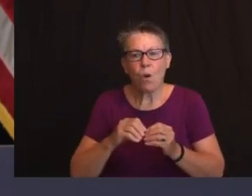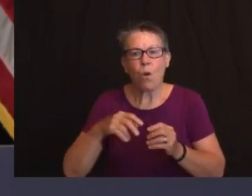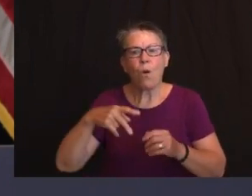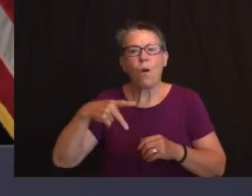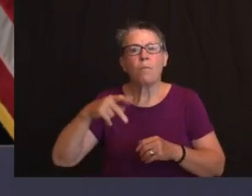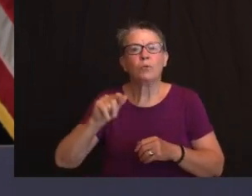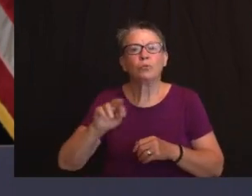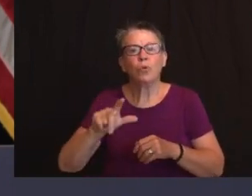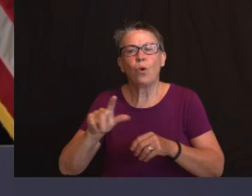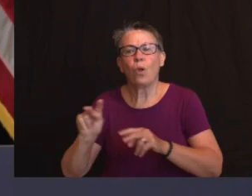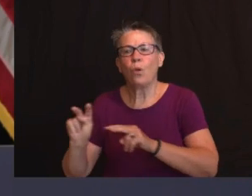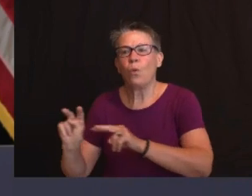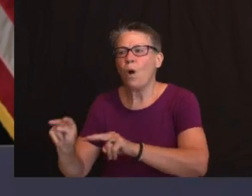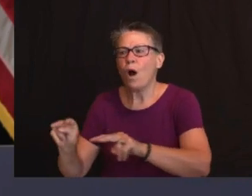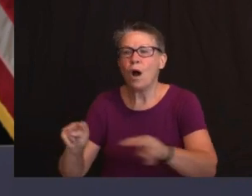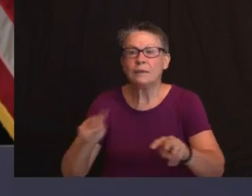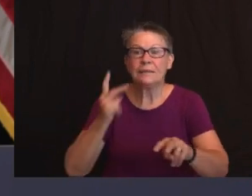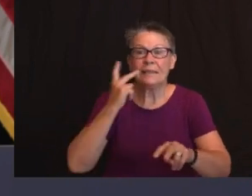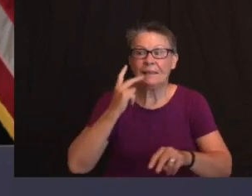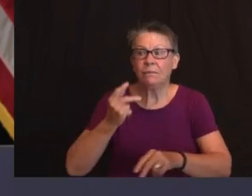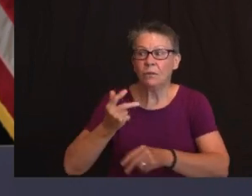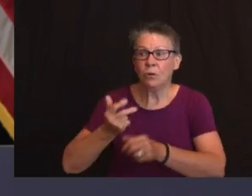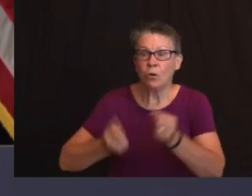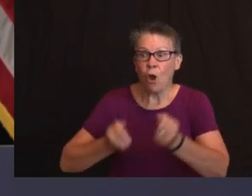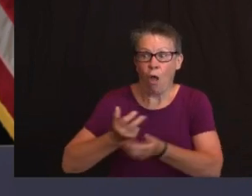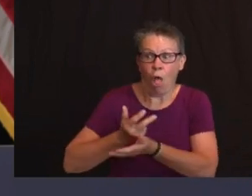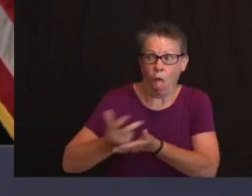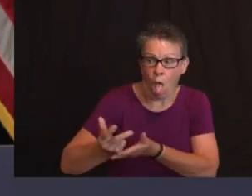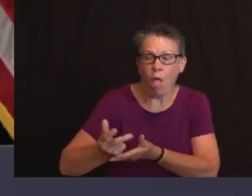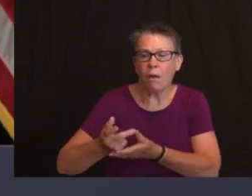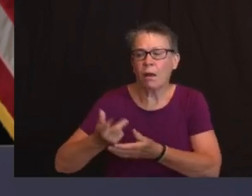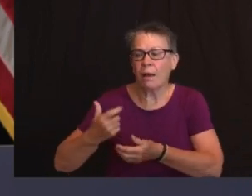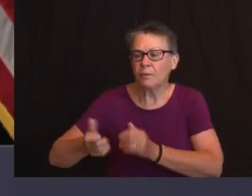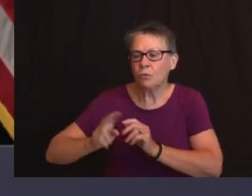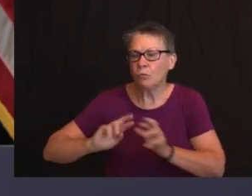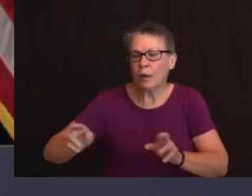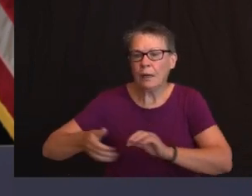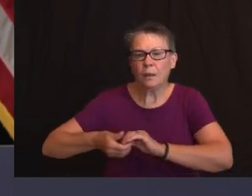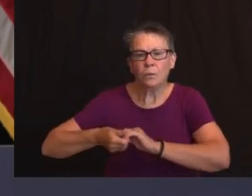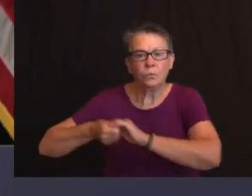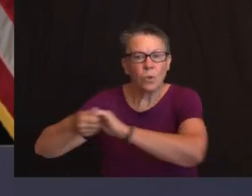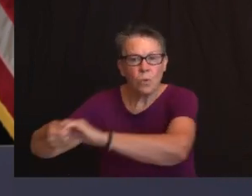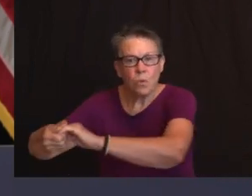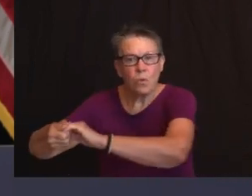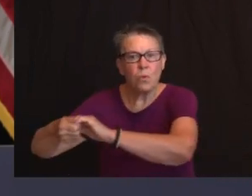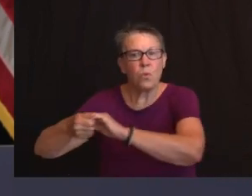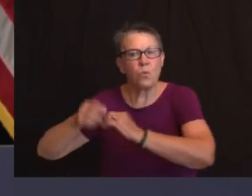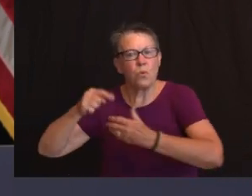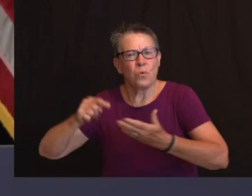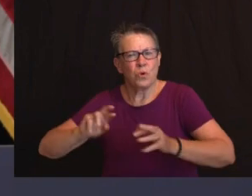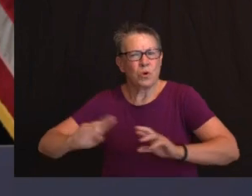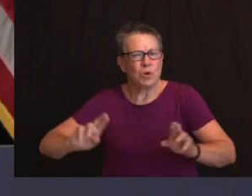stranded motorists but blocking ramps and and roadways that are not able to be